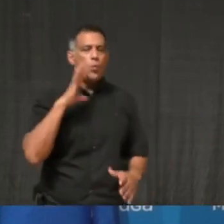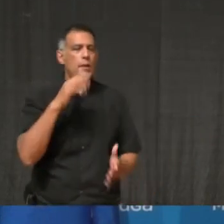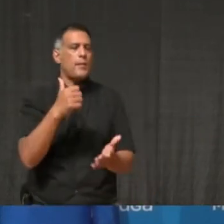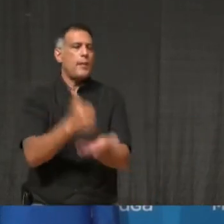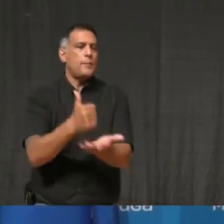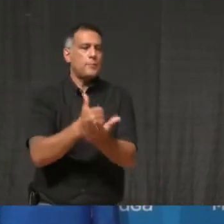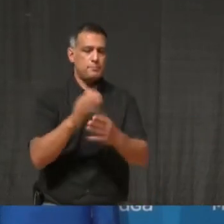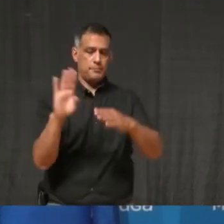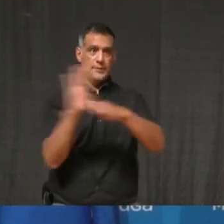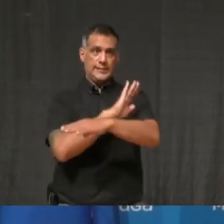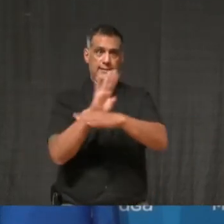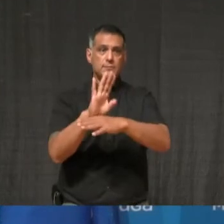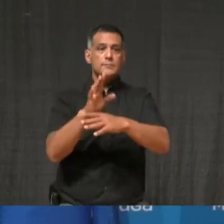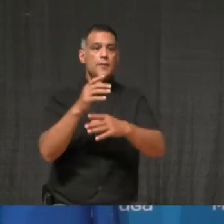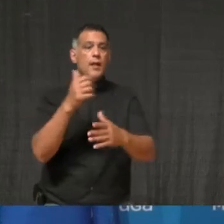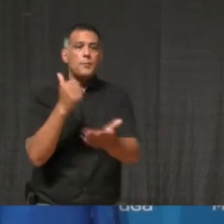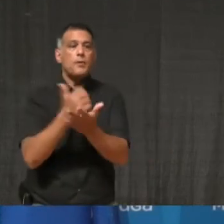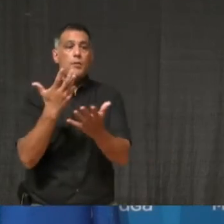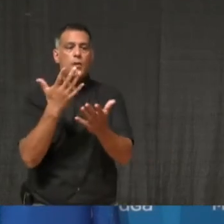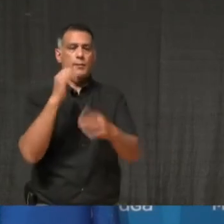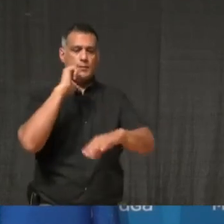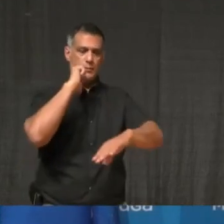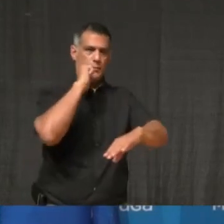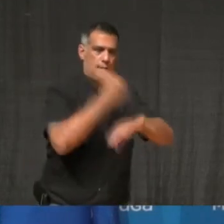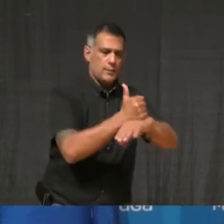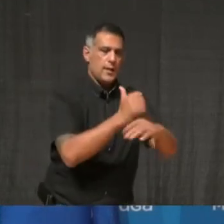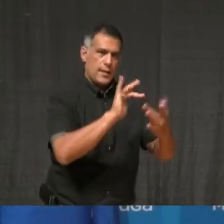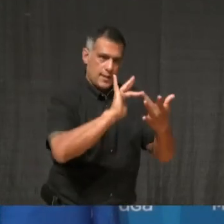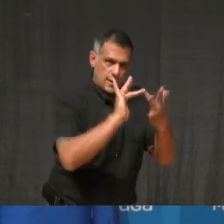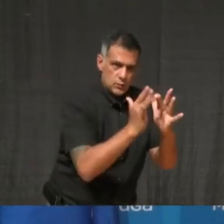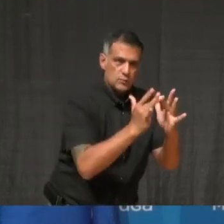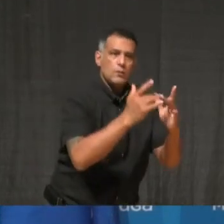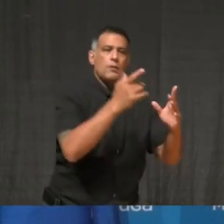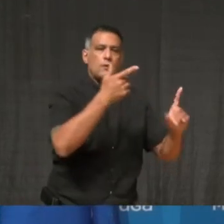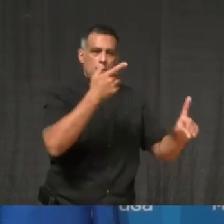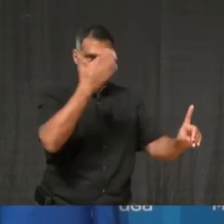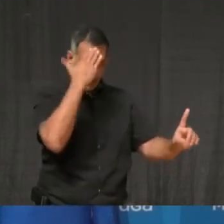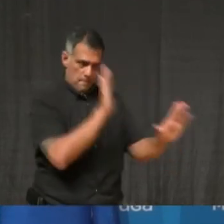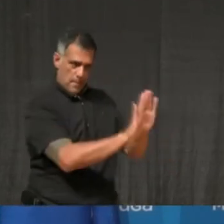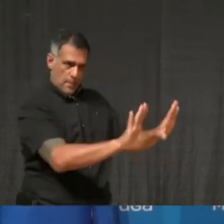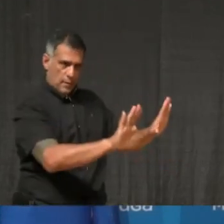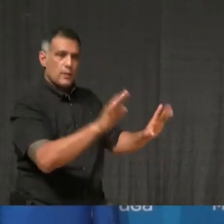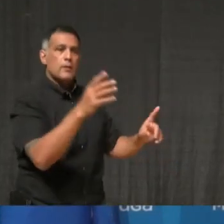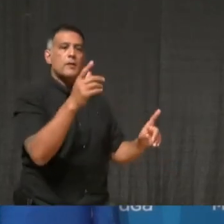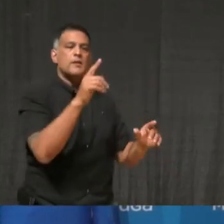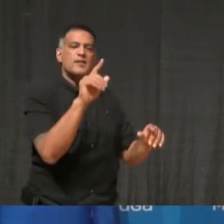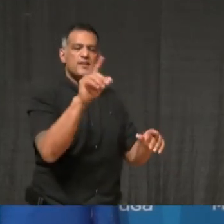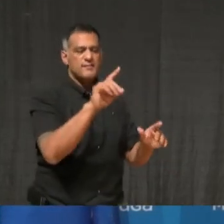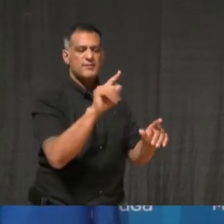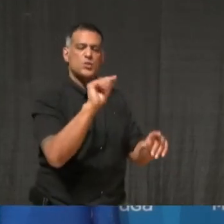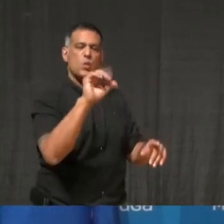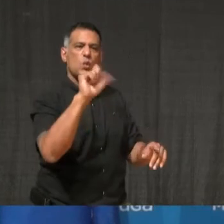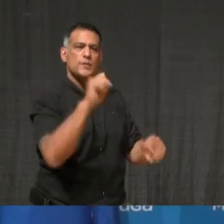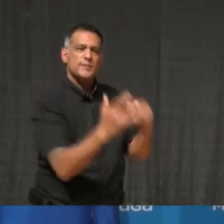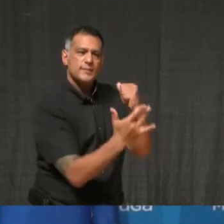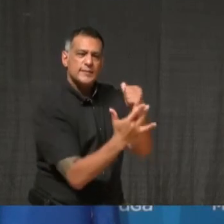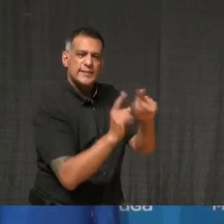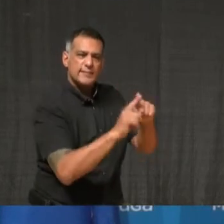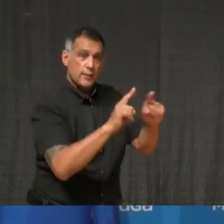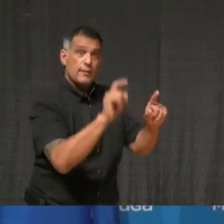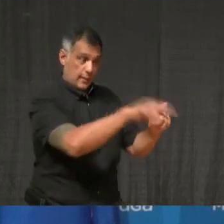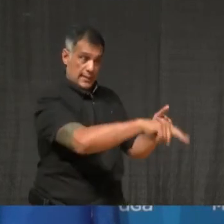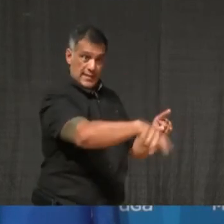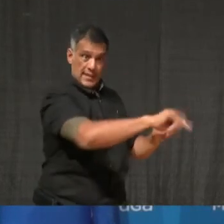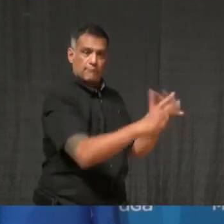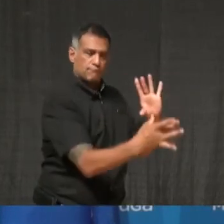digitized. We've been encouraging them to use Ritual One. But we need the assistance of both our Mississauga Board of Trade to get the